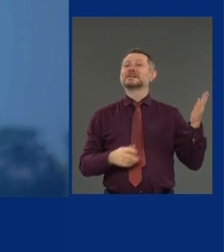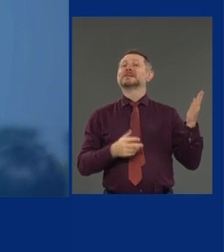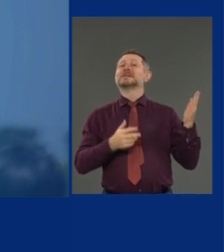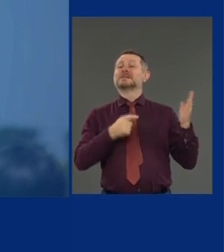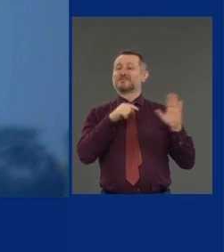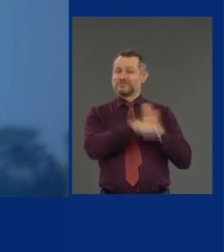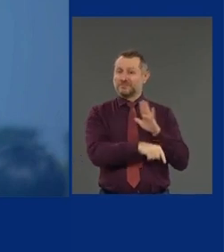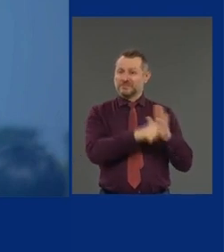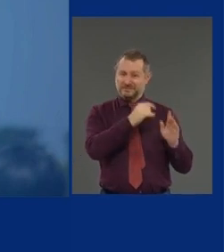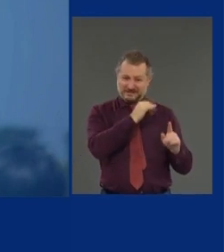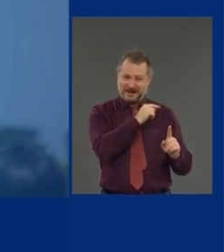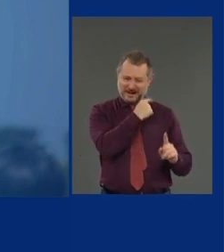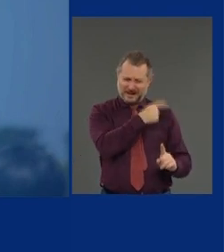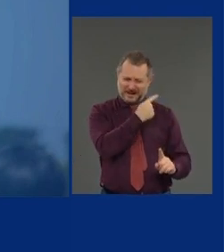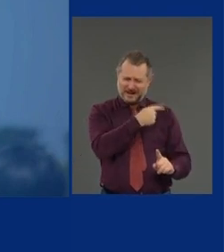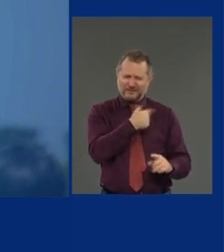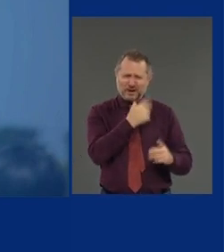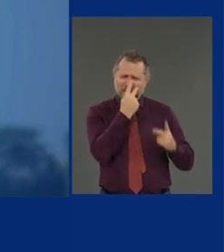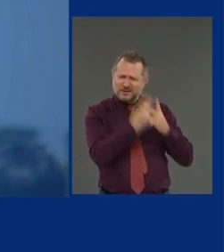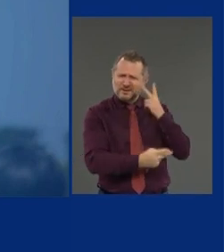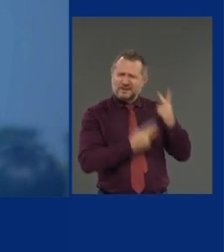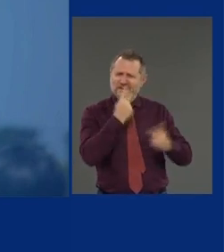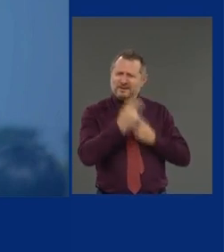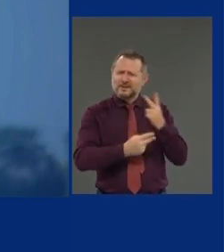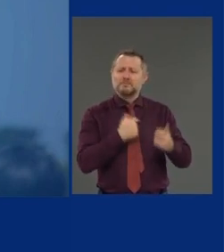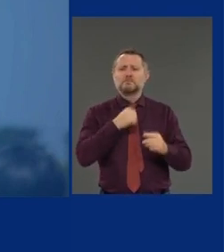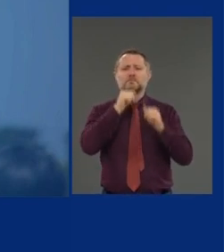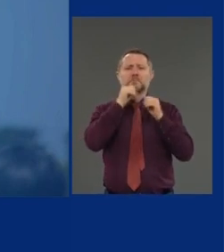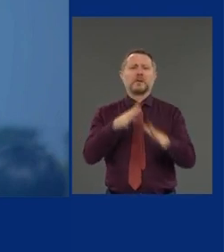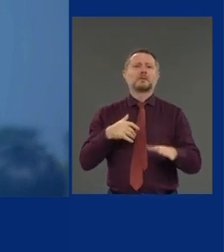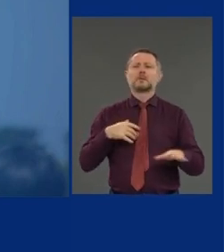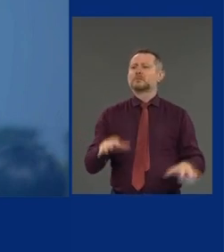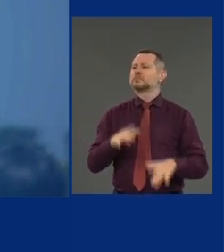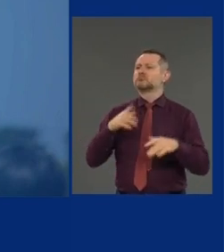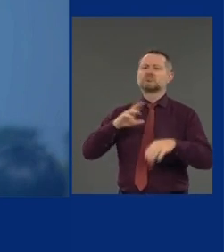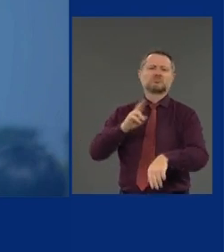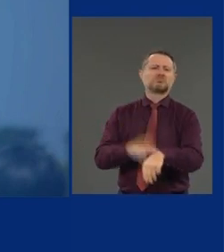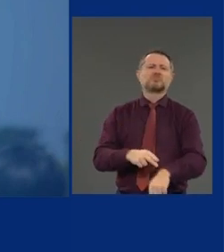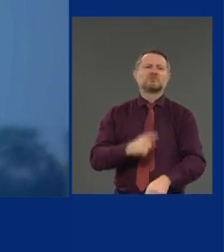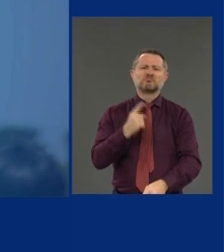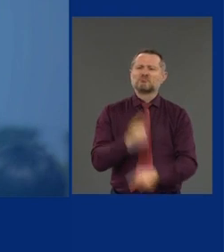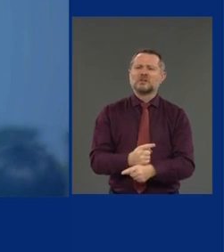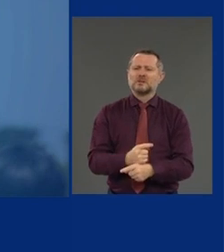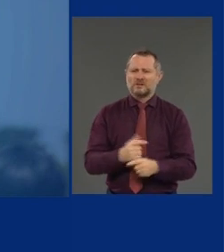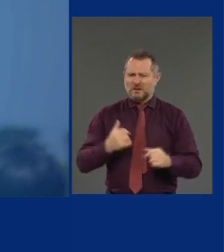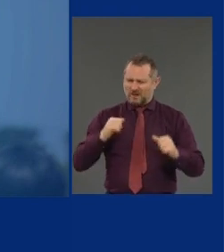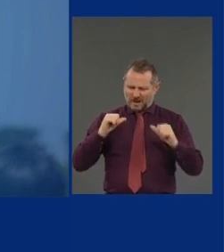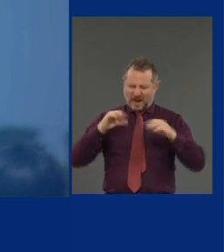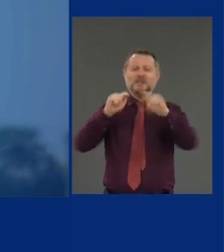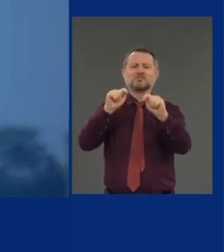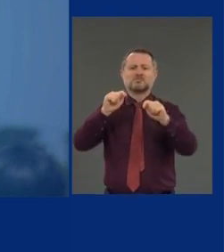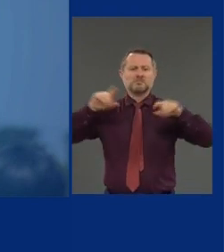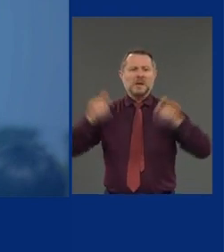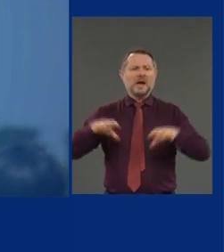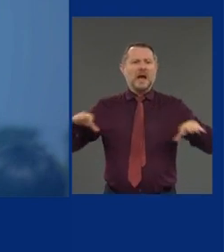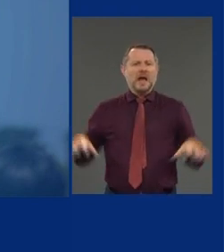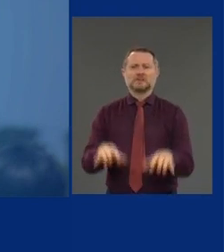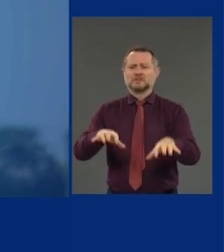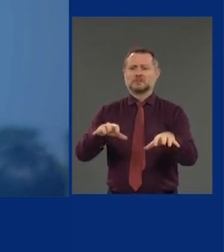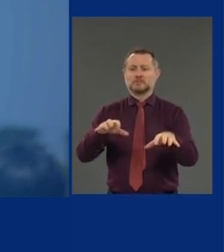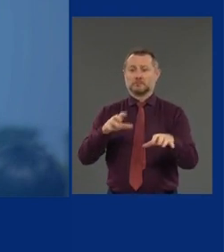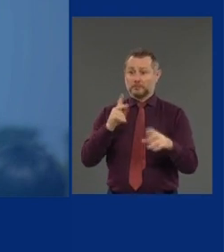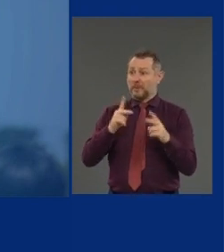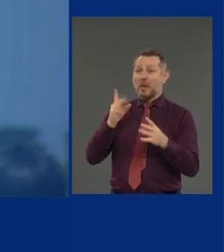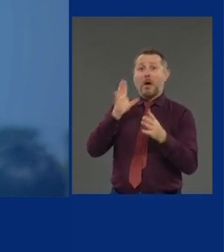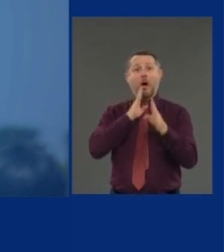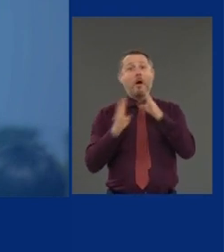haven't done anything, and now it's time to act. That's what people are saying. And they're right. And we're going to act in the state of